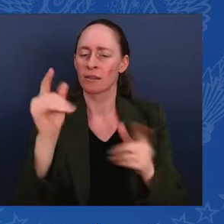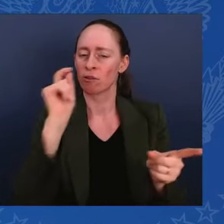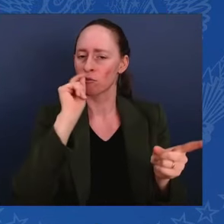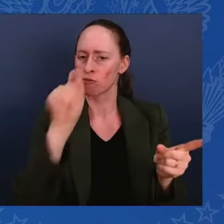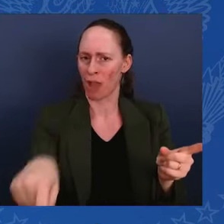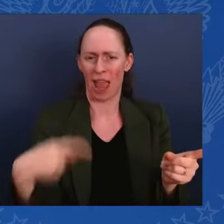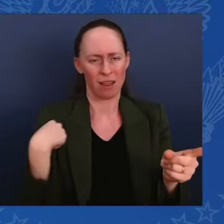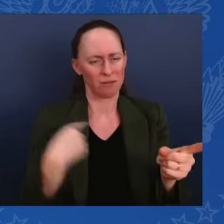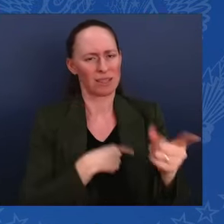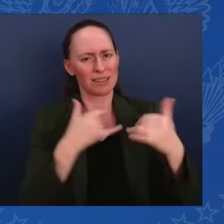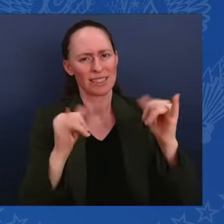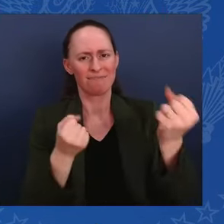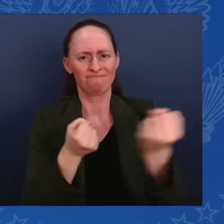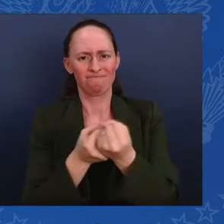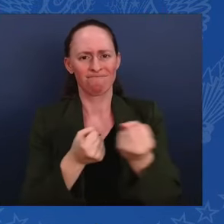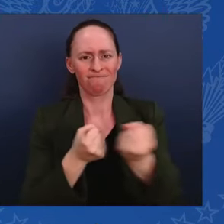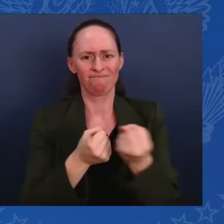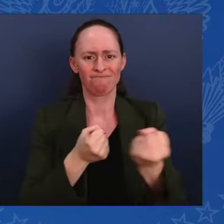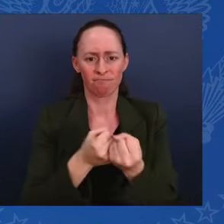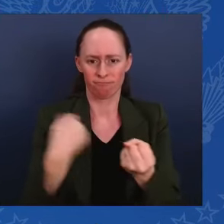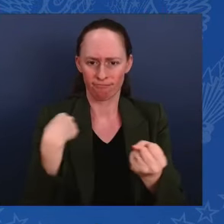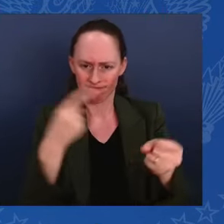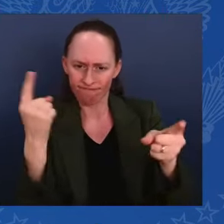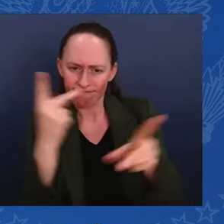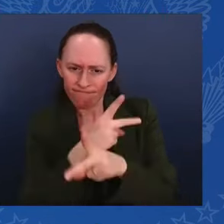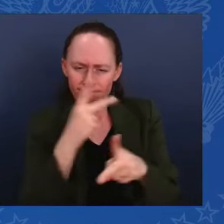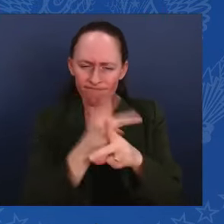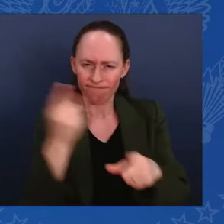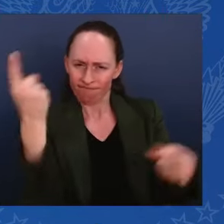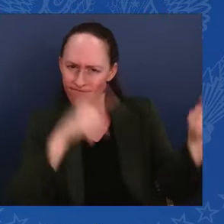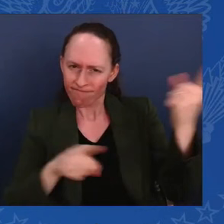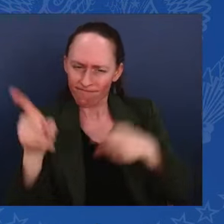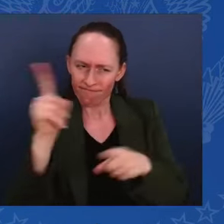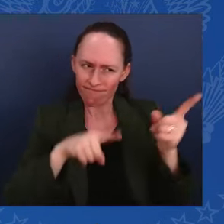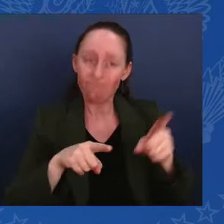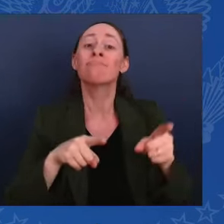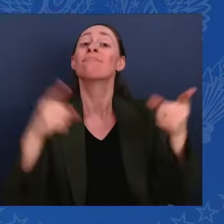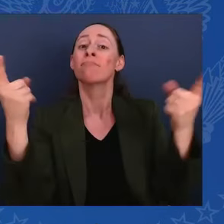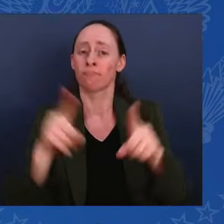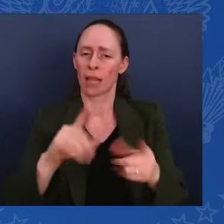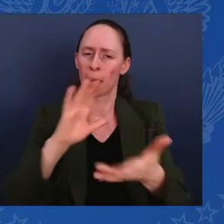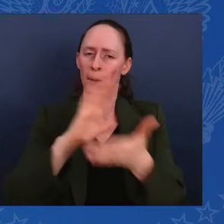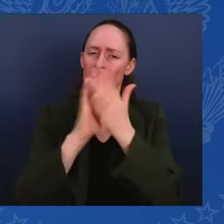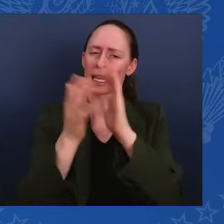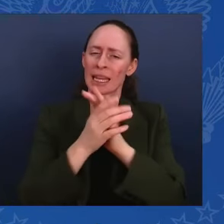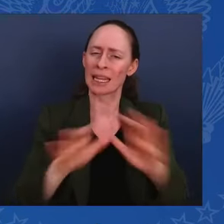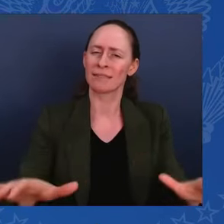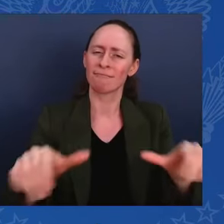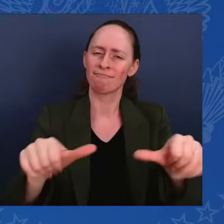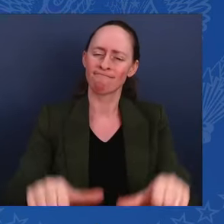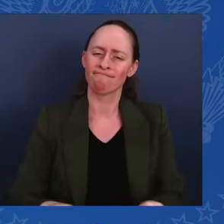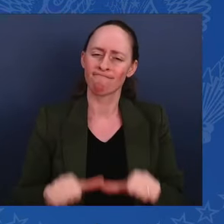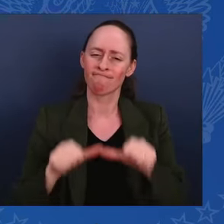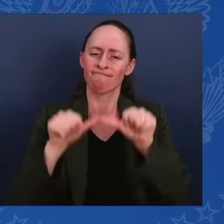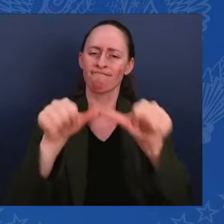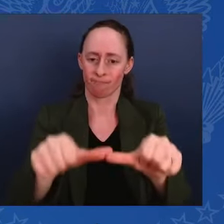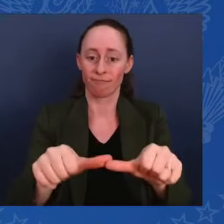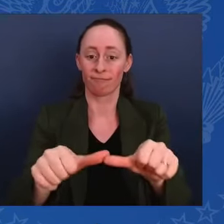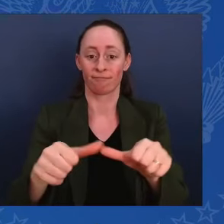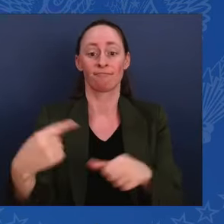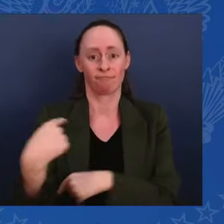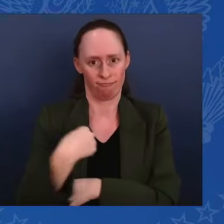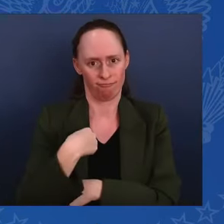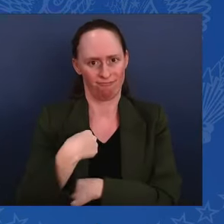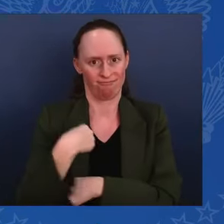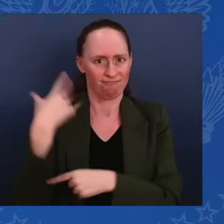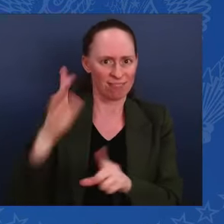and lasting peace, including through the peace formula. I was honoured to attend the summit of peace in Ukraine and Switzerland last June, where I